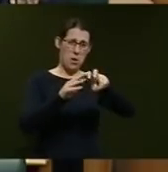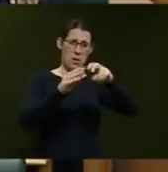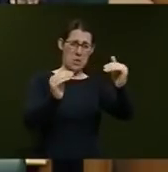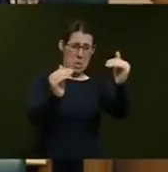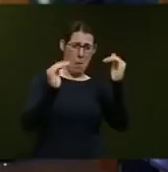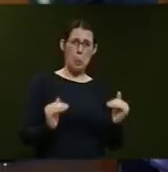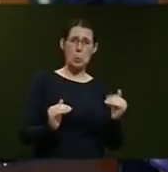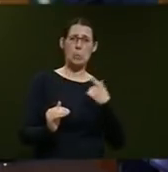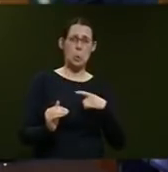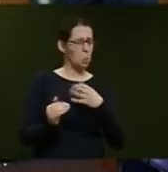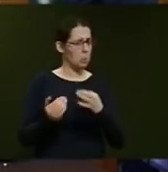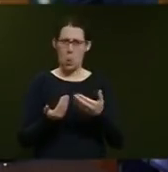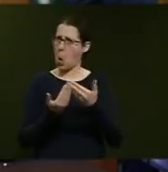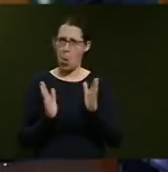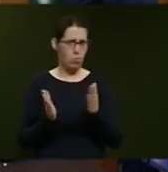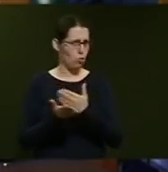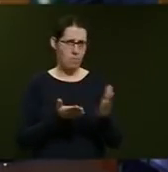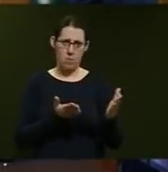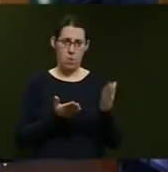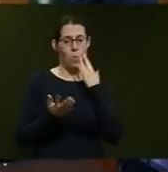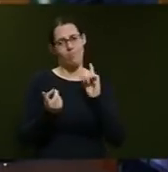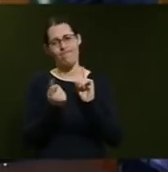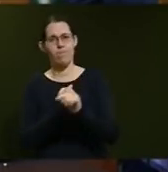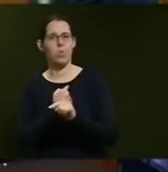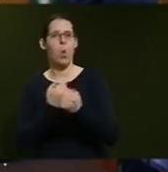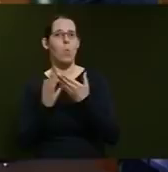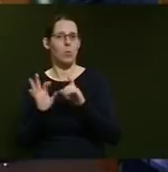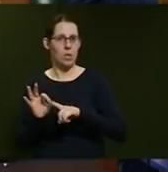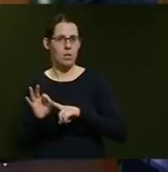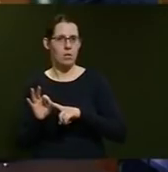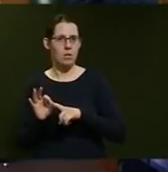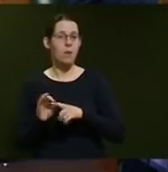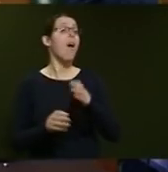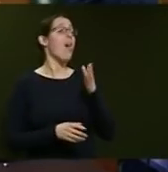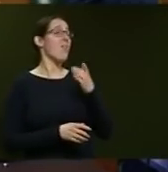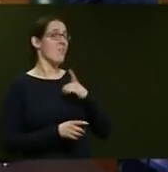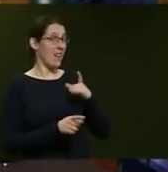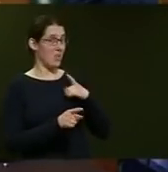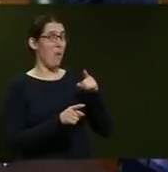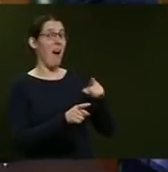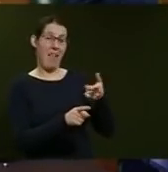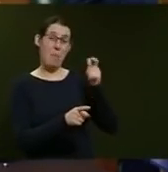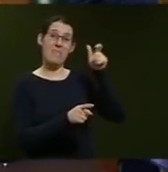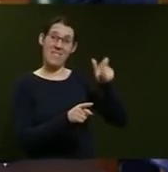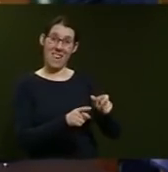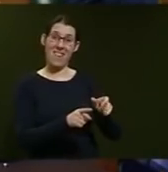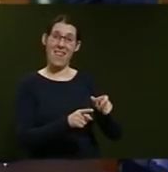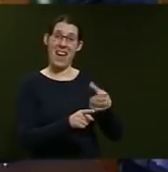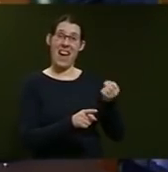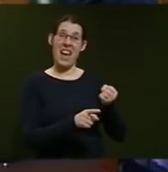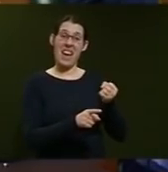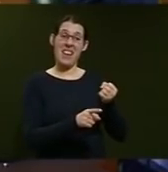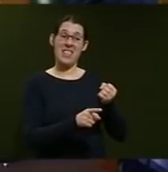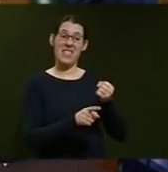Mr Speaker, that is exactly why the Minister has had to be the brunt of consequences of not holding her own